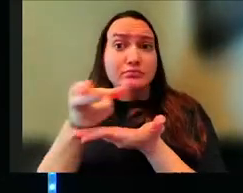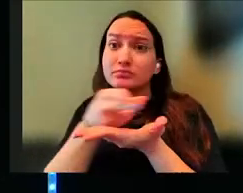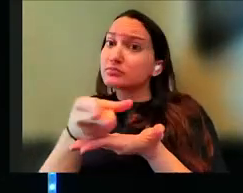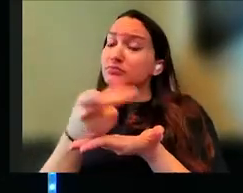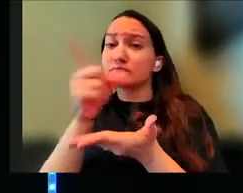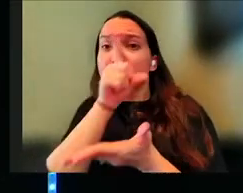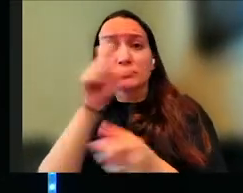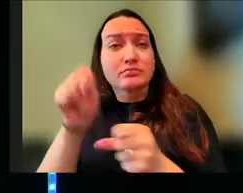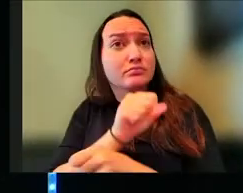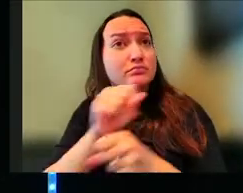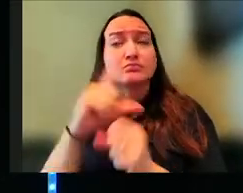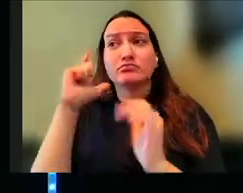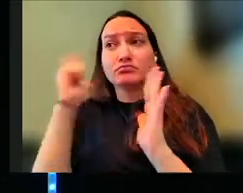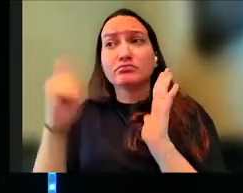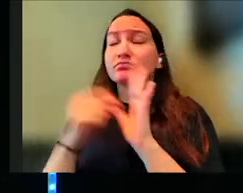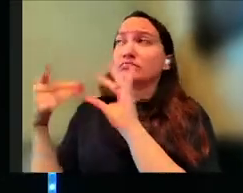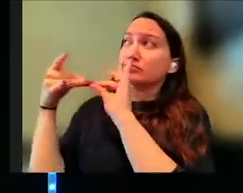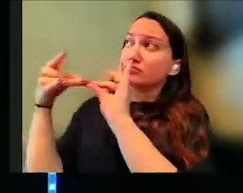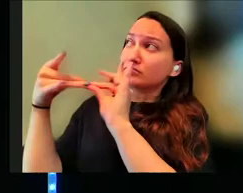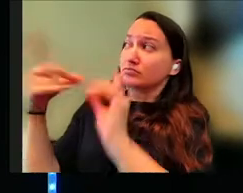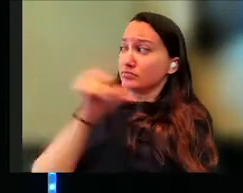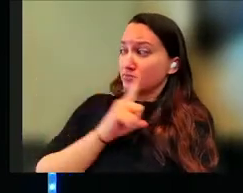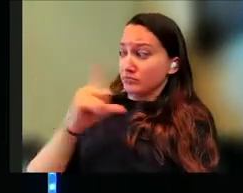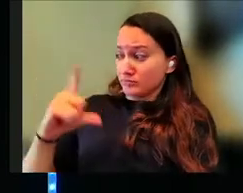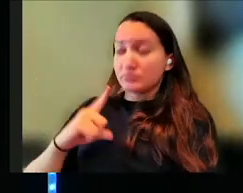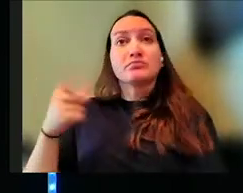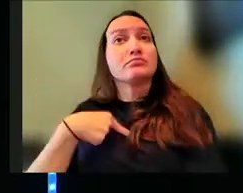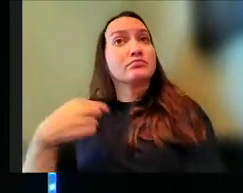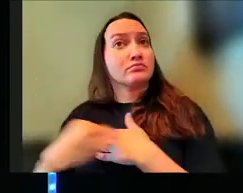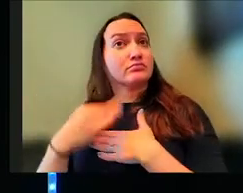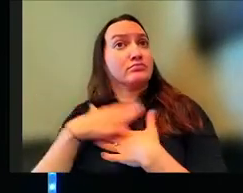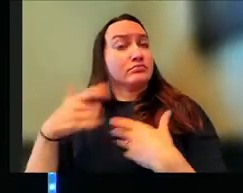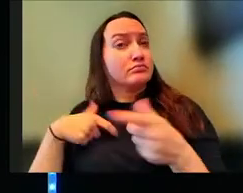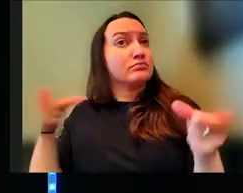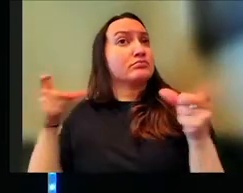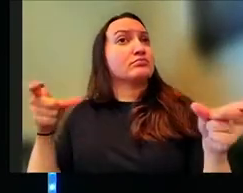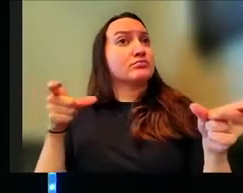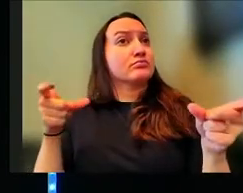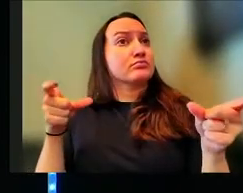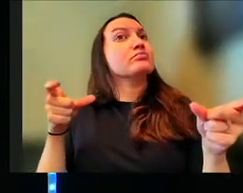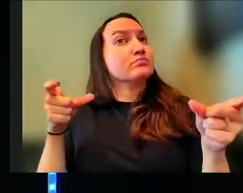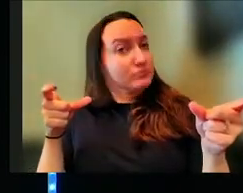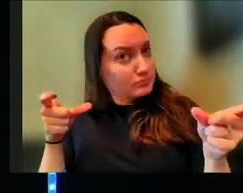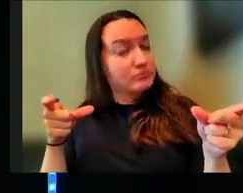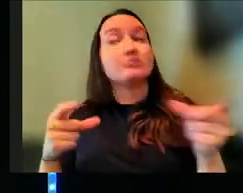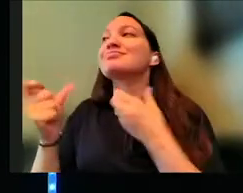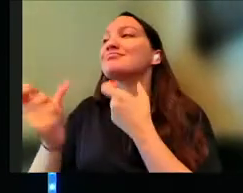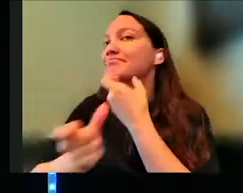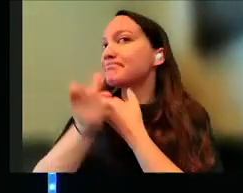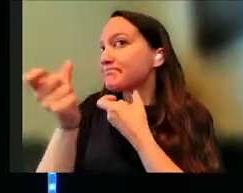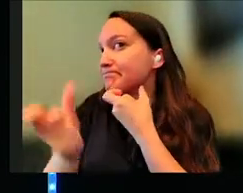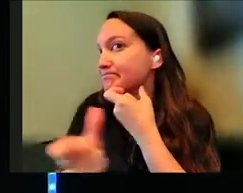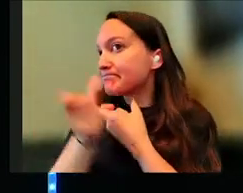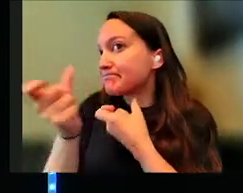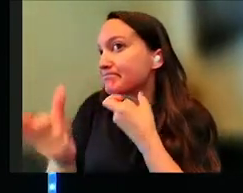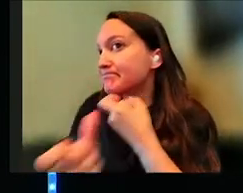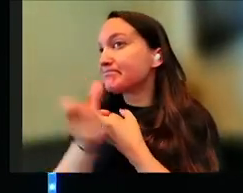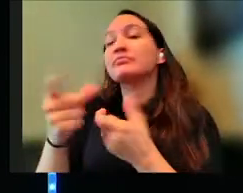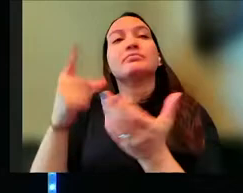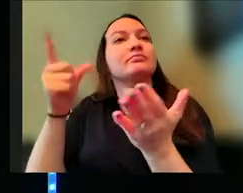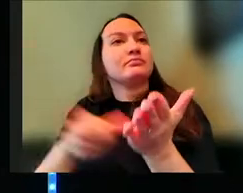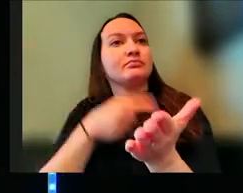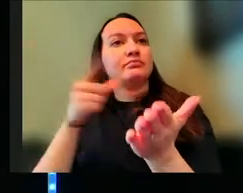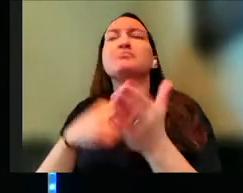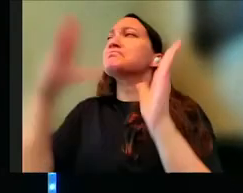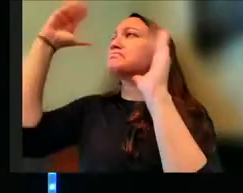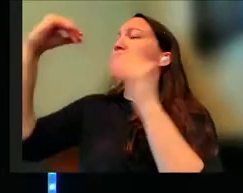start to recognize that when we're in relationship with the Lord, that He does move in our lives in certain ways, right? The danger though, is sometimes we expect